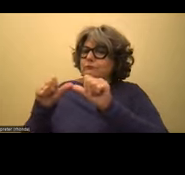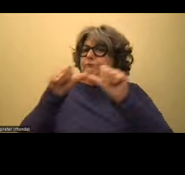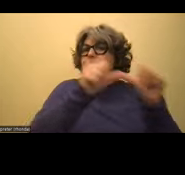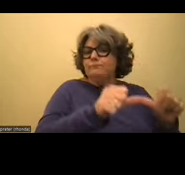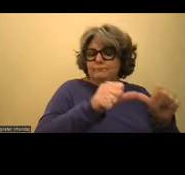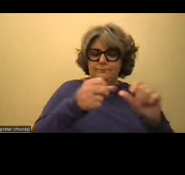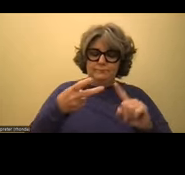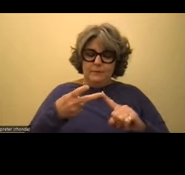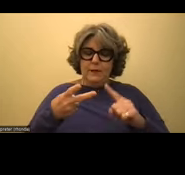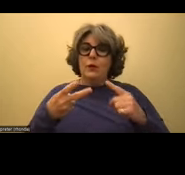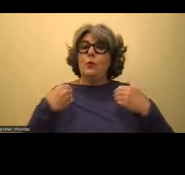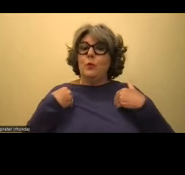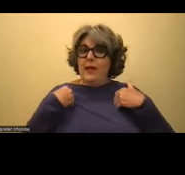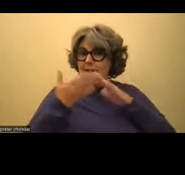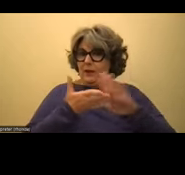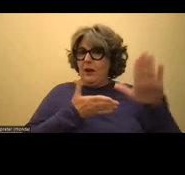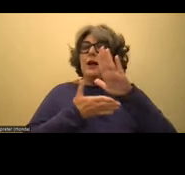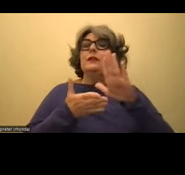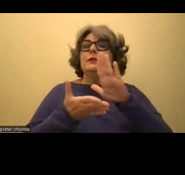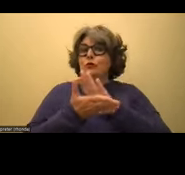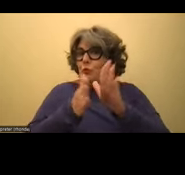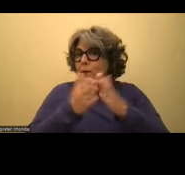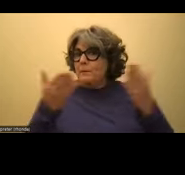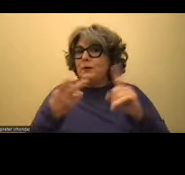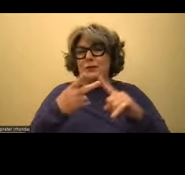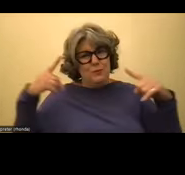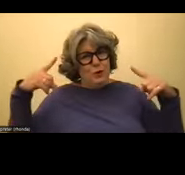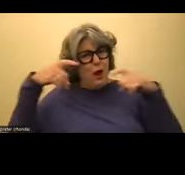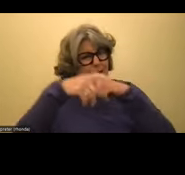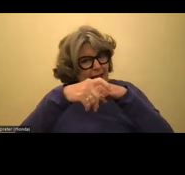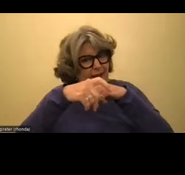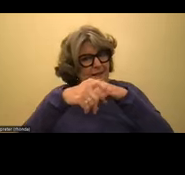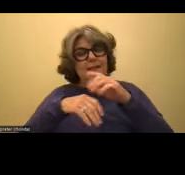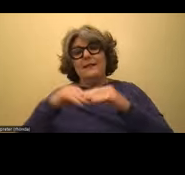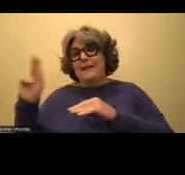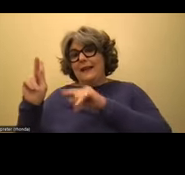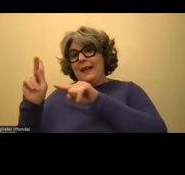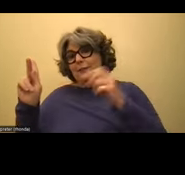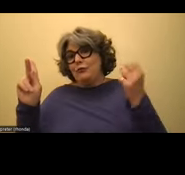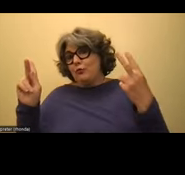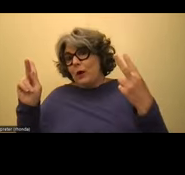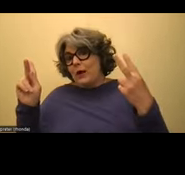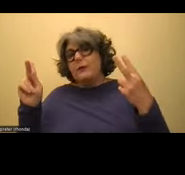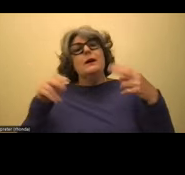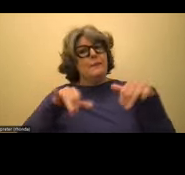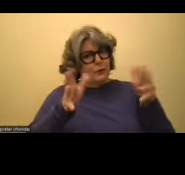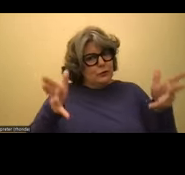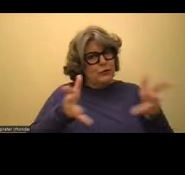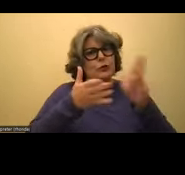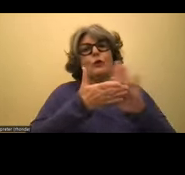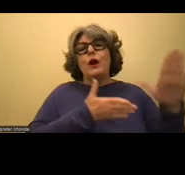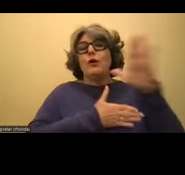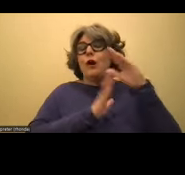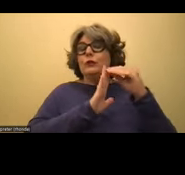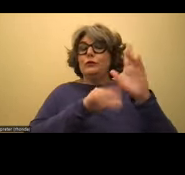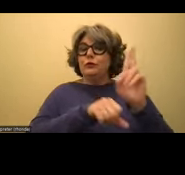we do have college textbooks. We, know, they're a little bit more complicated than some of our K-12 textbooks. But we do still encourage our college students